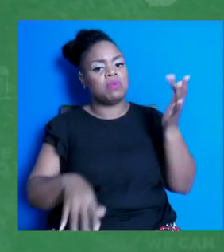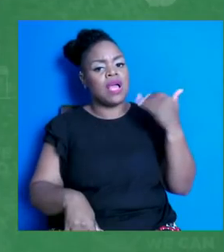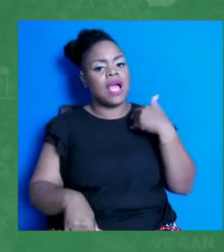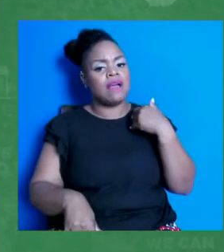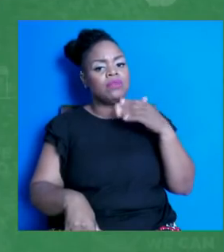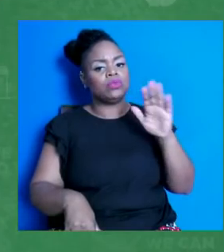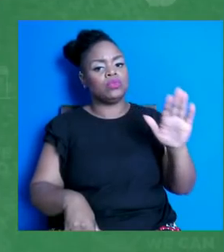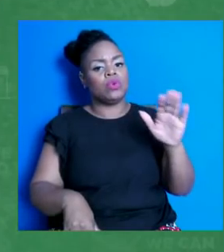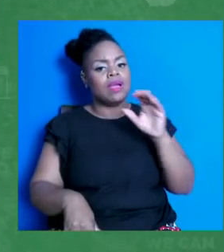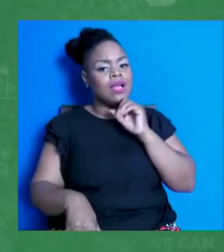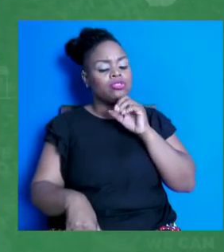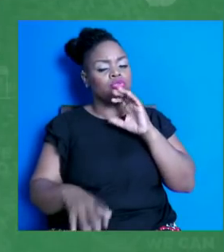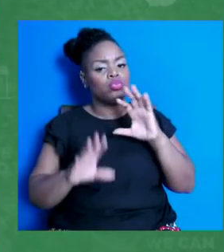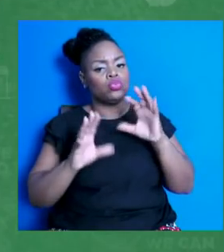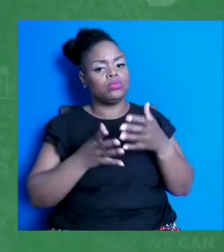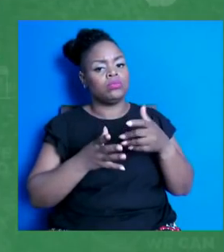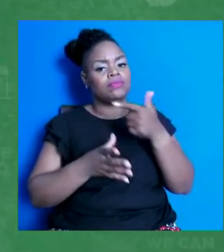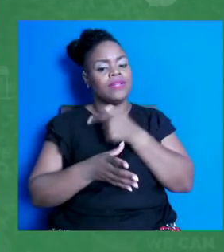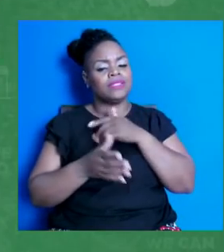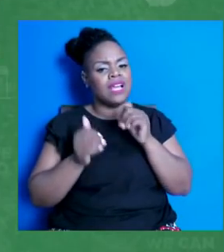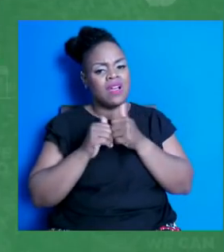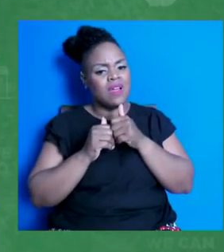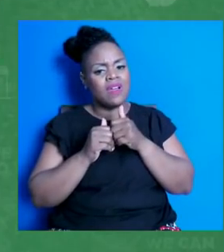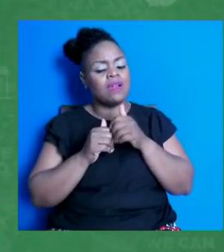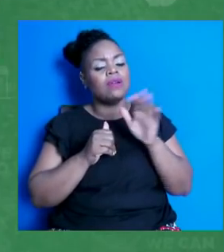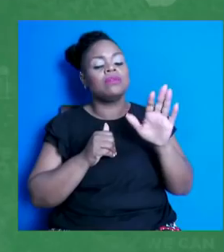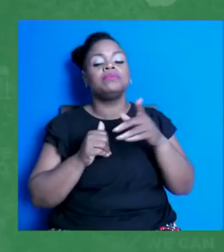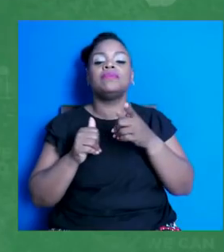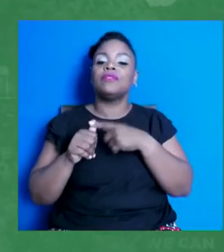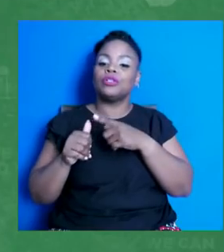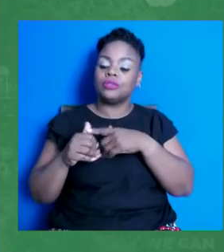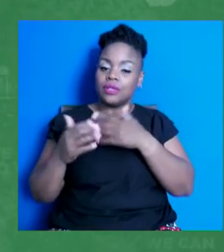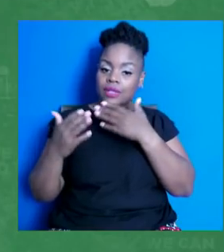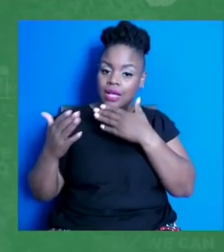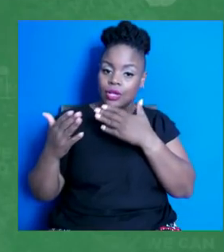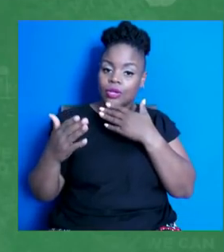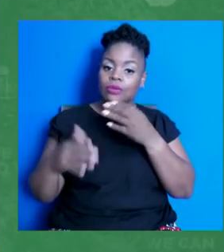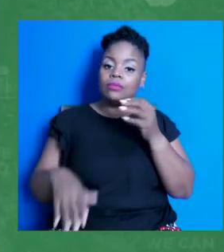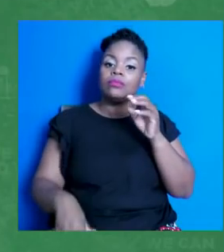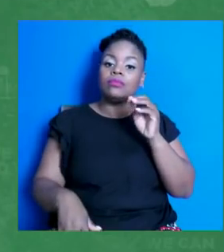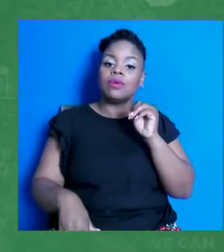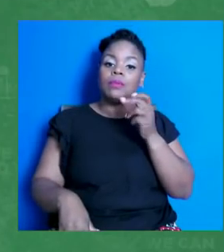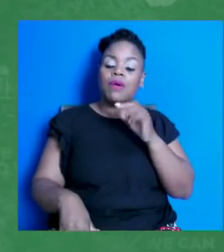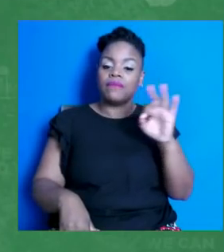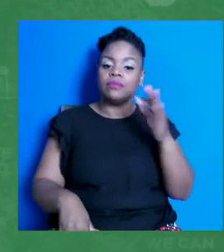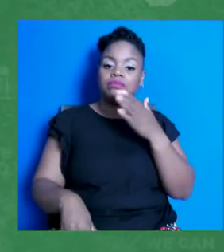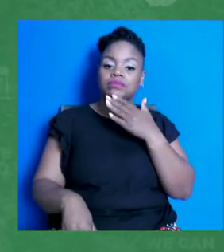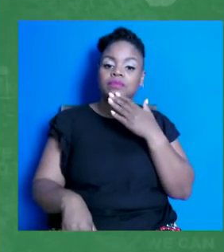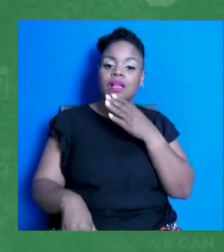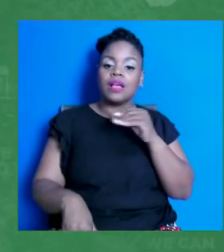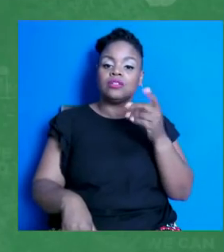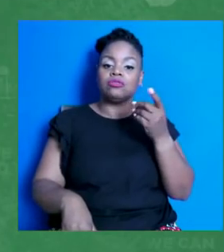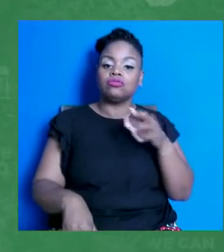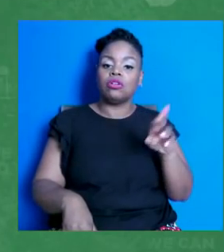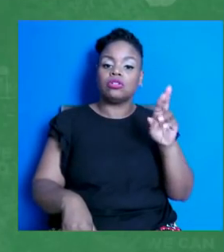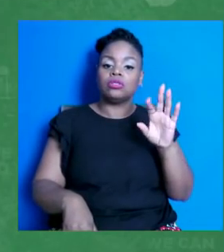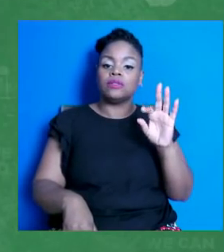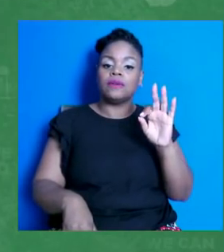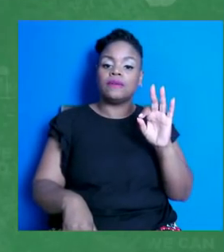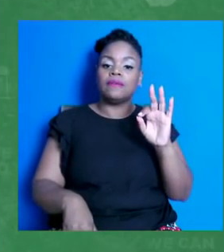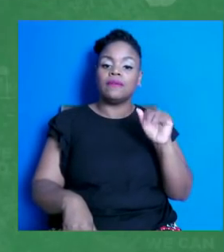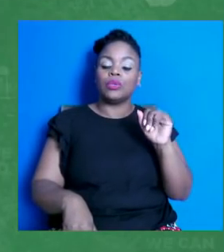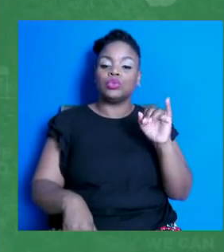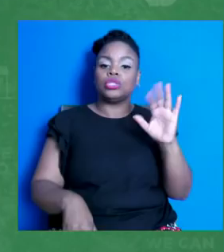Yeah, so first off, thank you, Mr. Amhoff and Dr. Fauci for this opportunity. I am really excited to be here. So, hi,